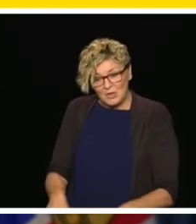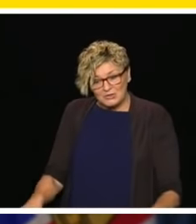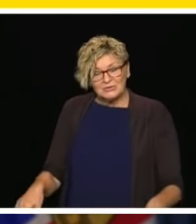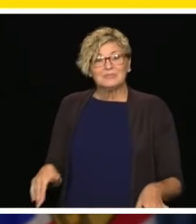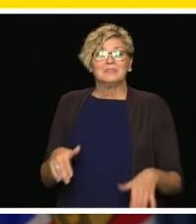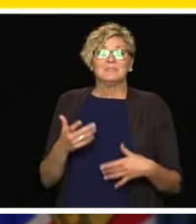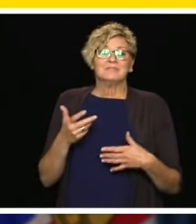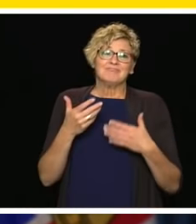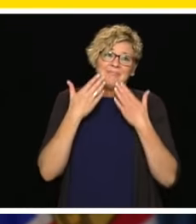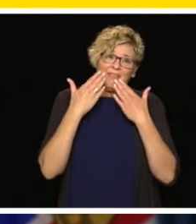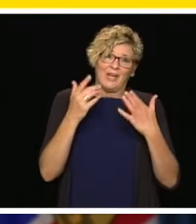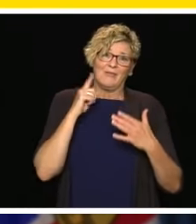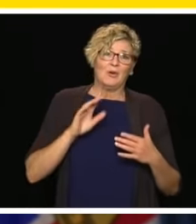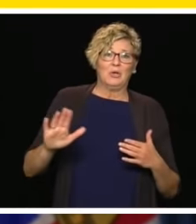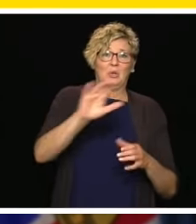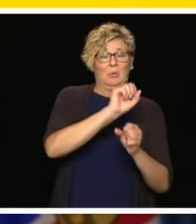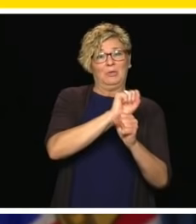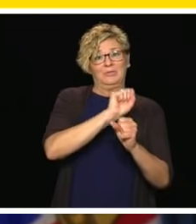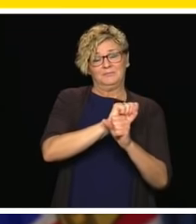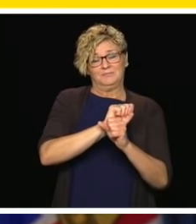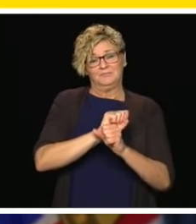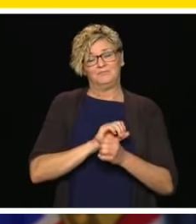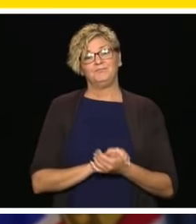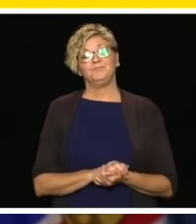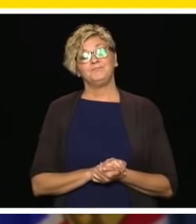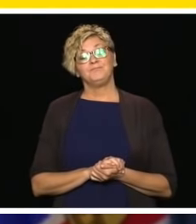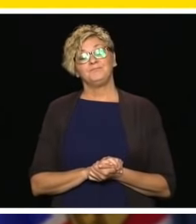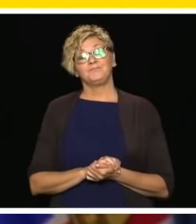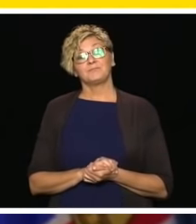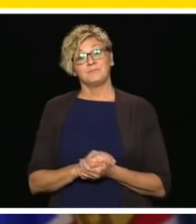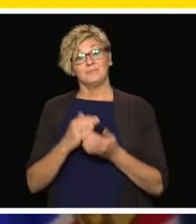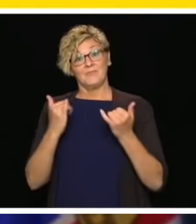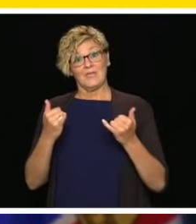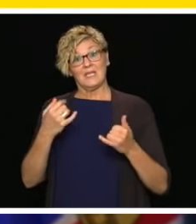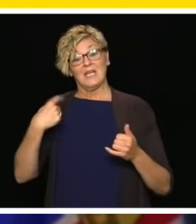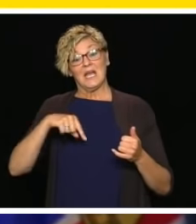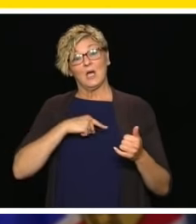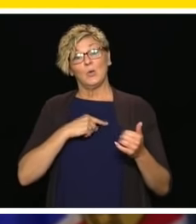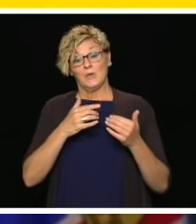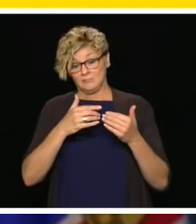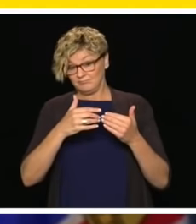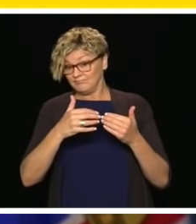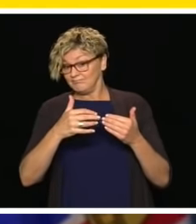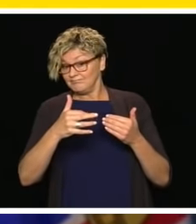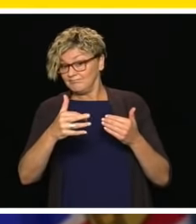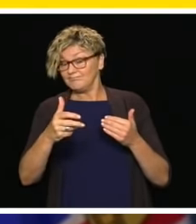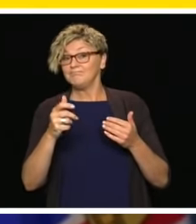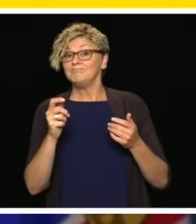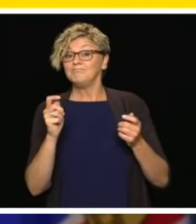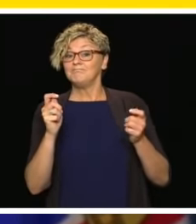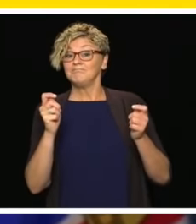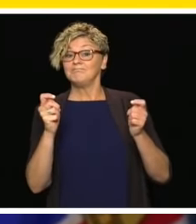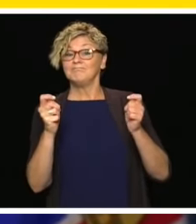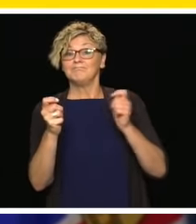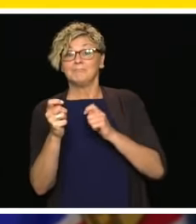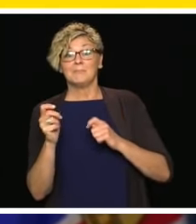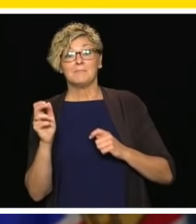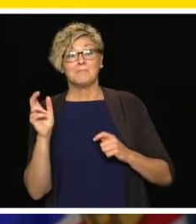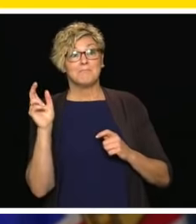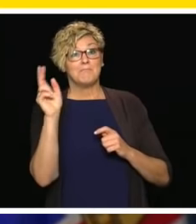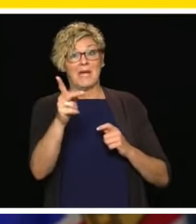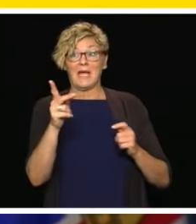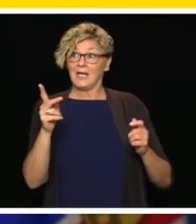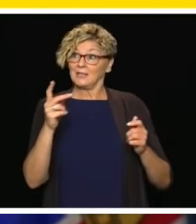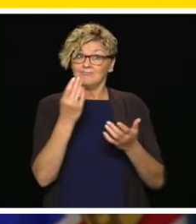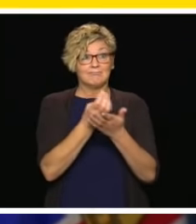community. And as we continue to move forward towards the recovery, many people will return to work and will need